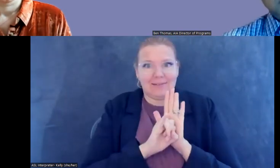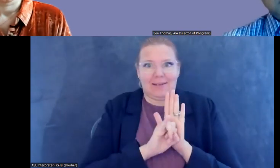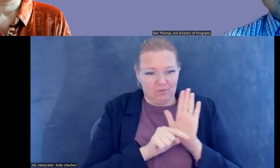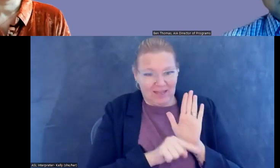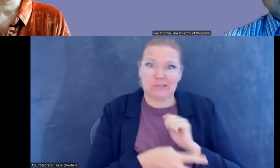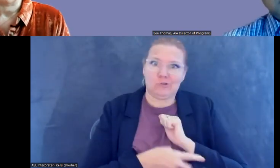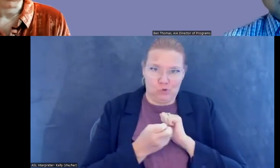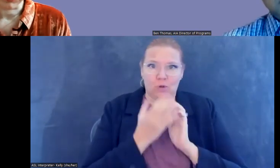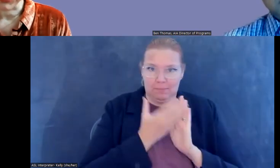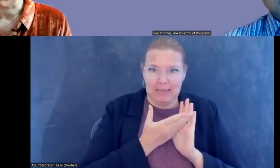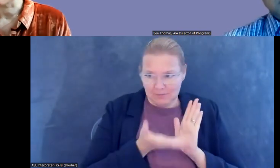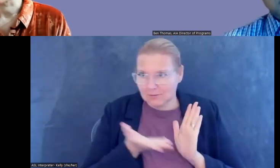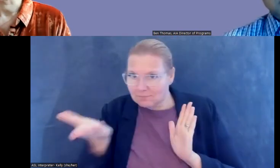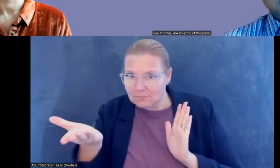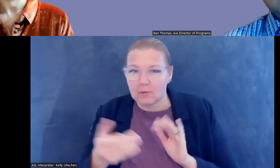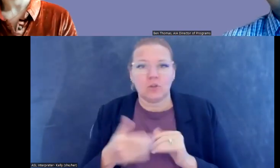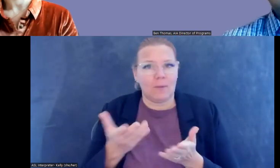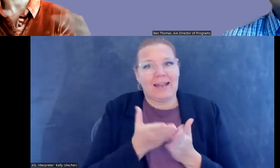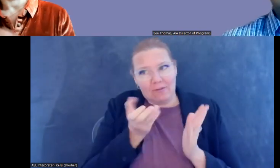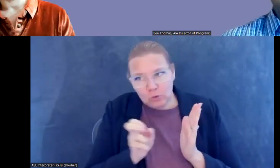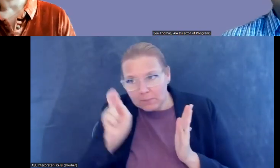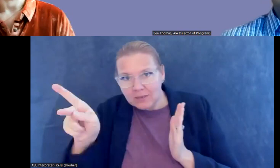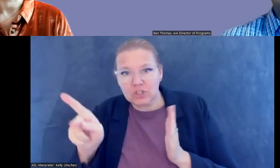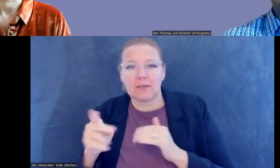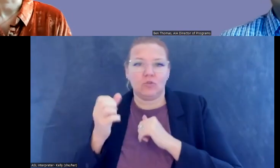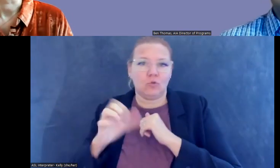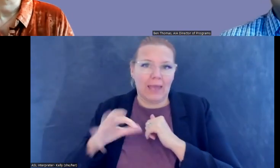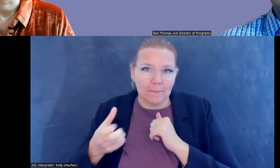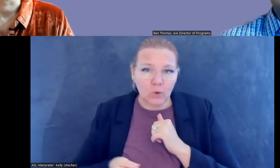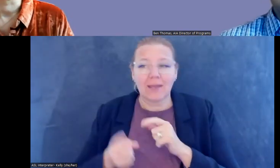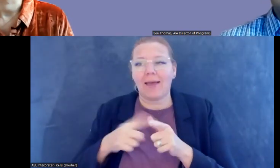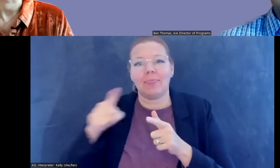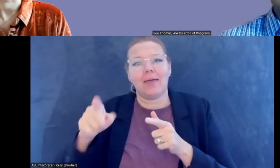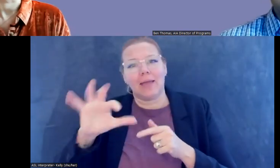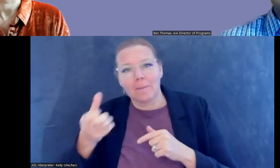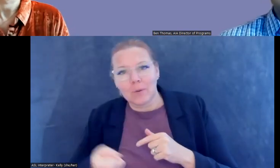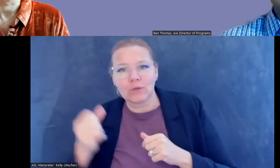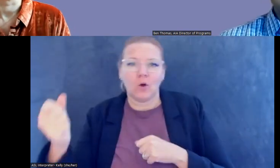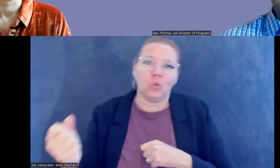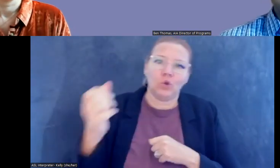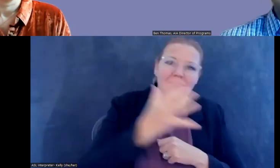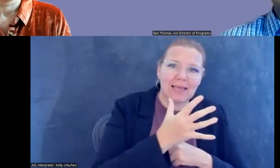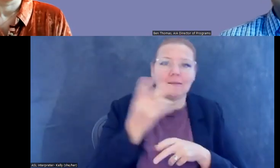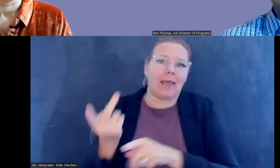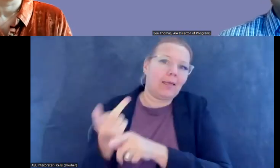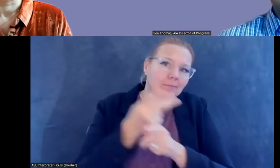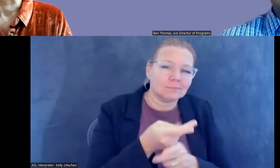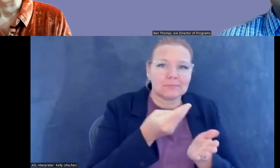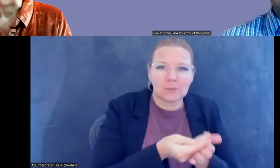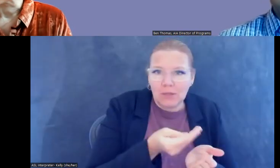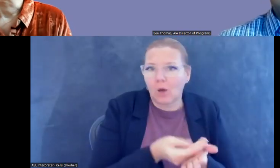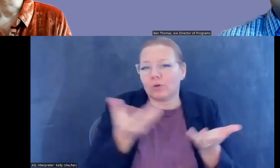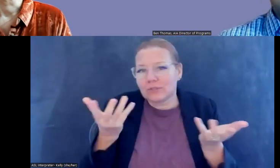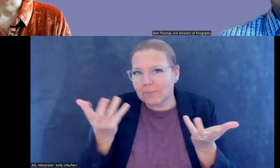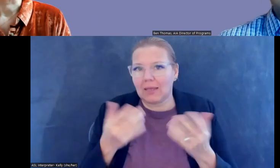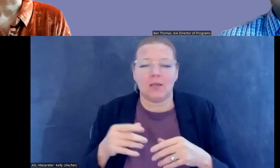um, you might have a repatriation to Cambodia, and then Cambodia will send, you know, an unprecedented loan. Um, one of